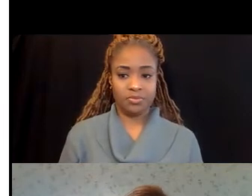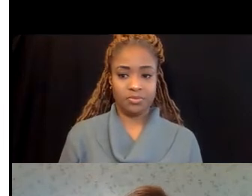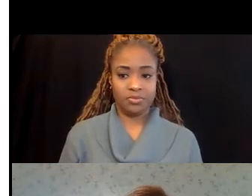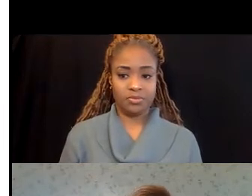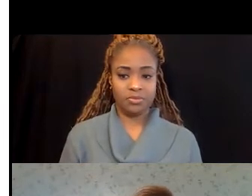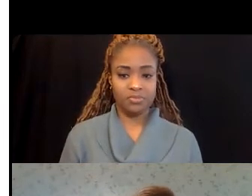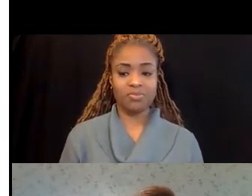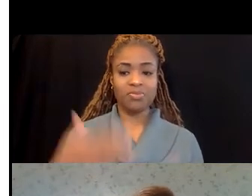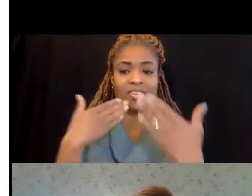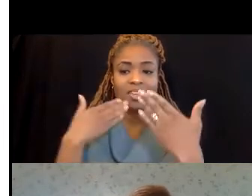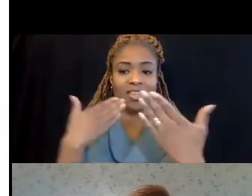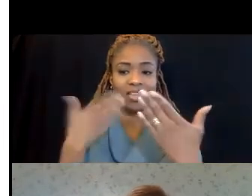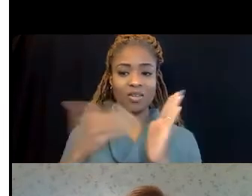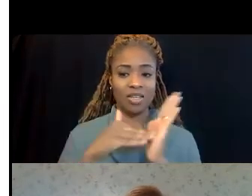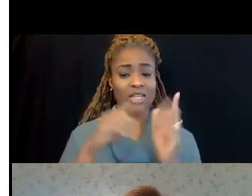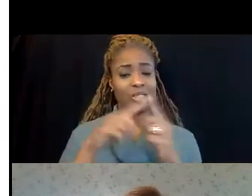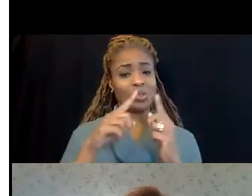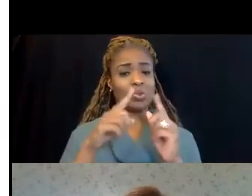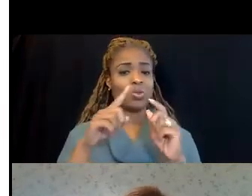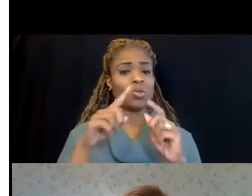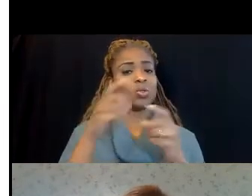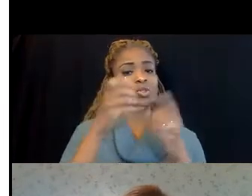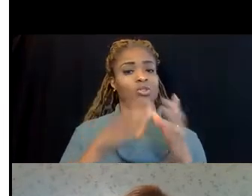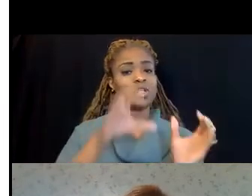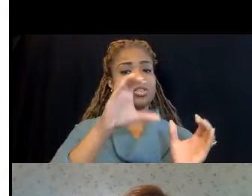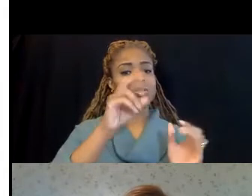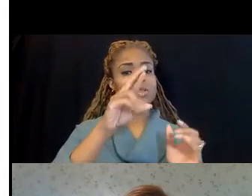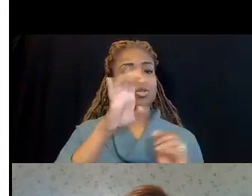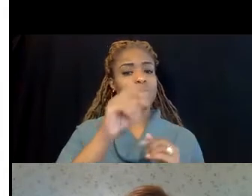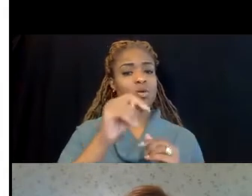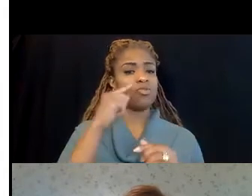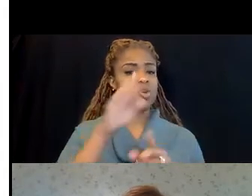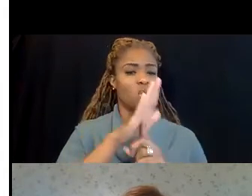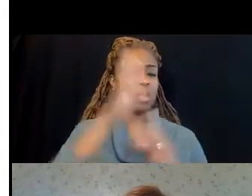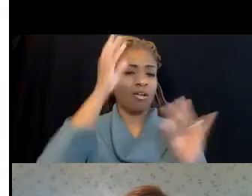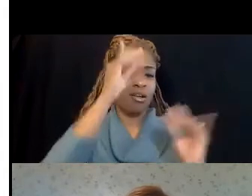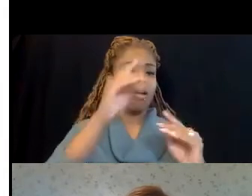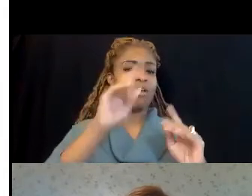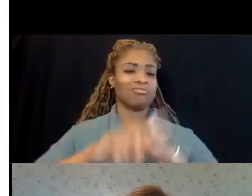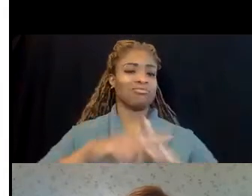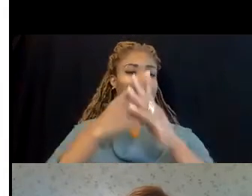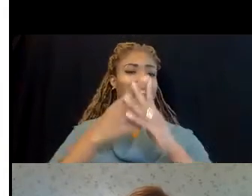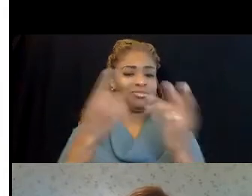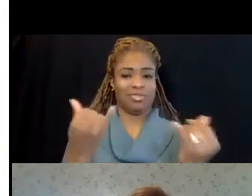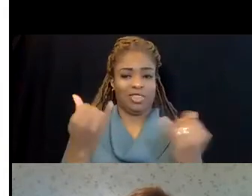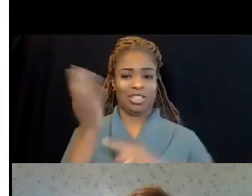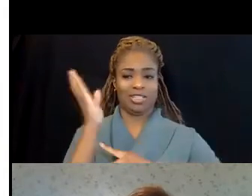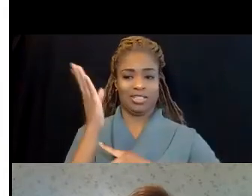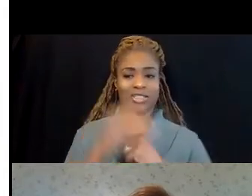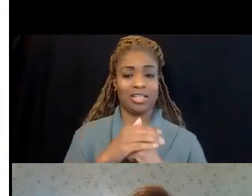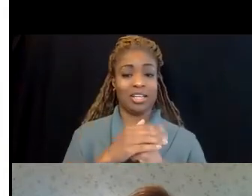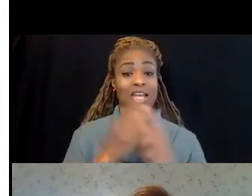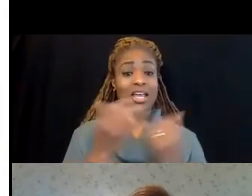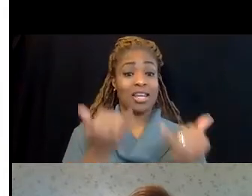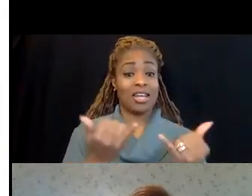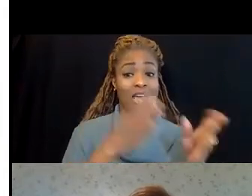Thank you again to Acting Director Corbin for her thoughts to get us started today. And now, I